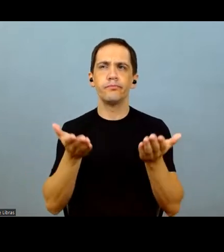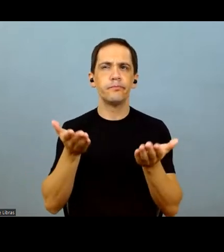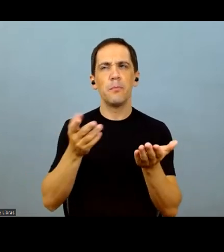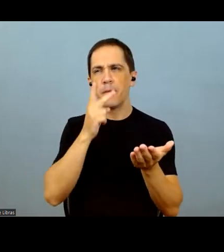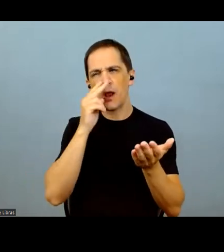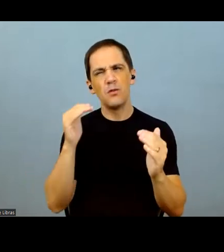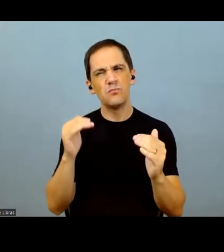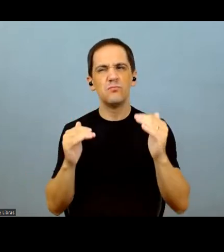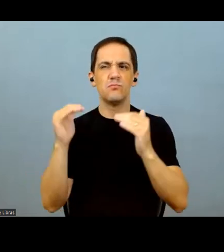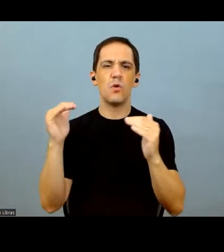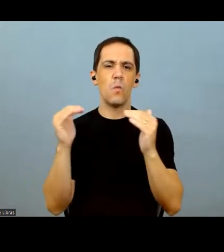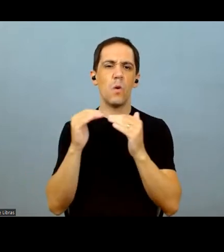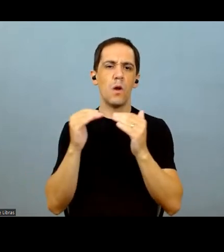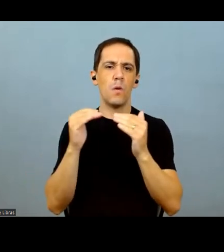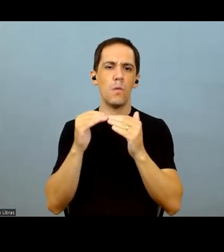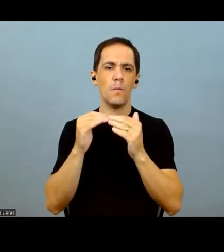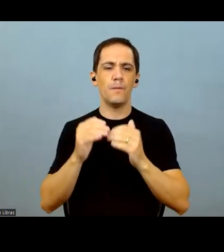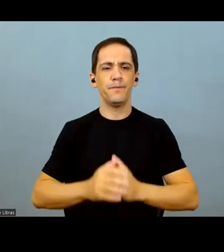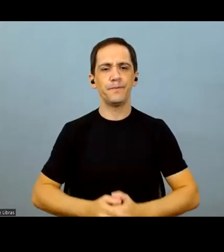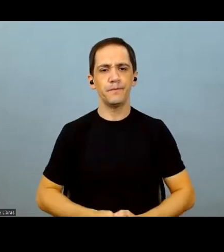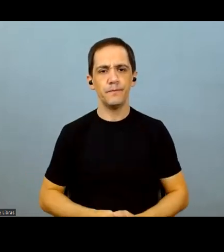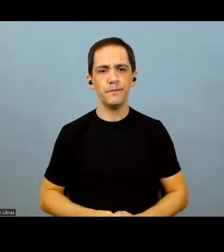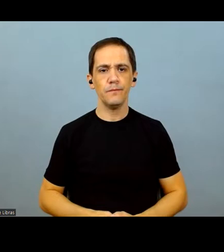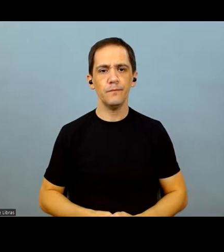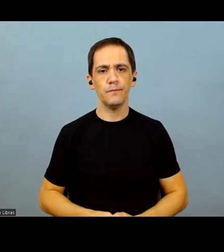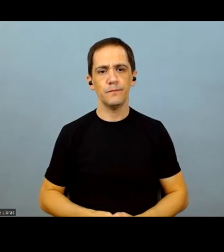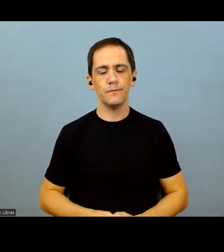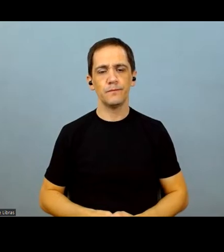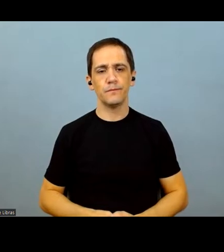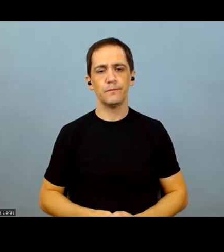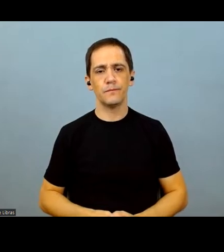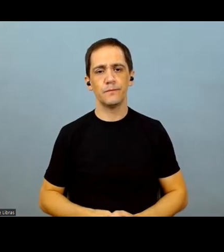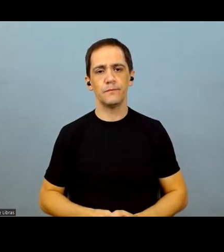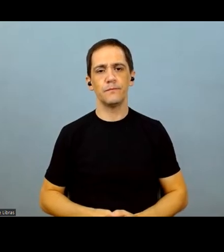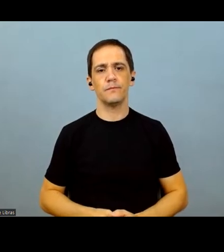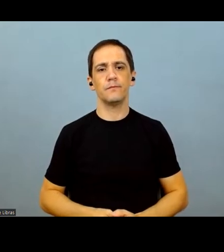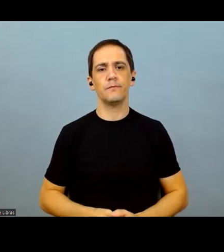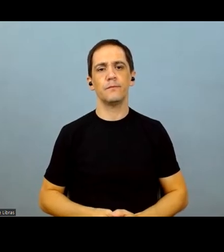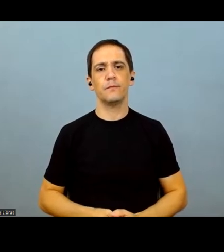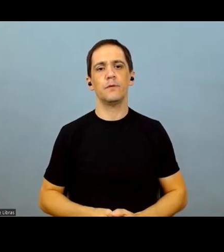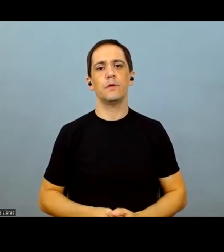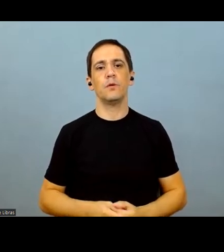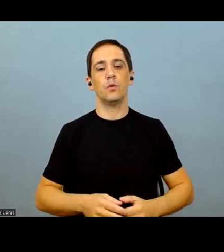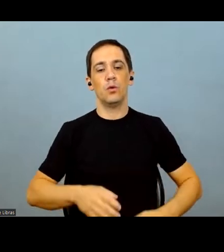I think that probably one will offset the other or commodity prices will win.